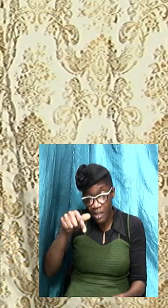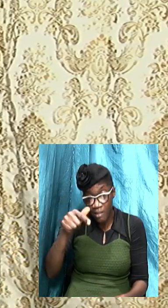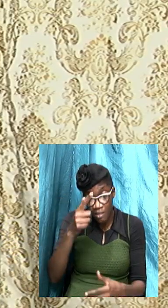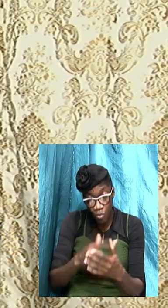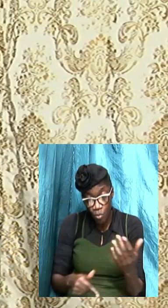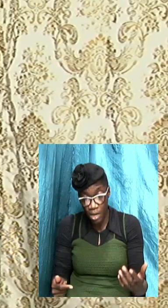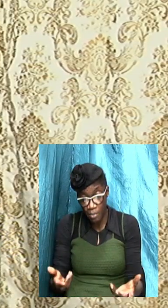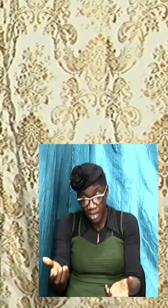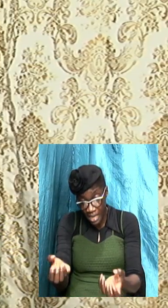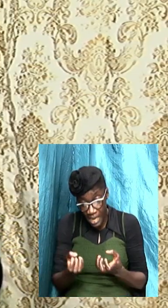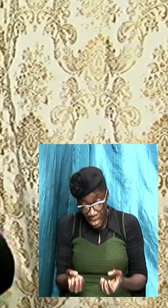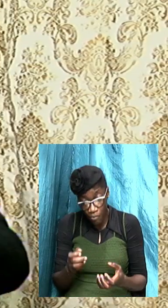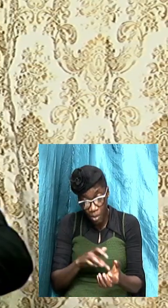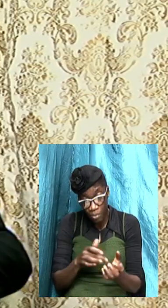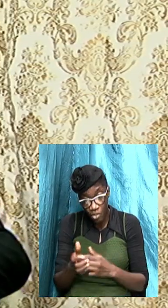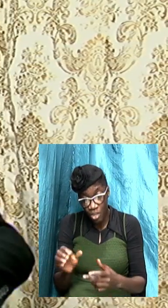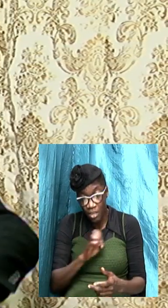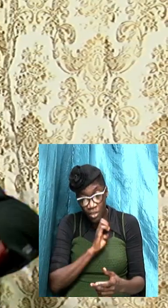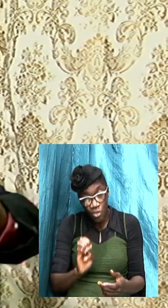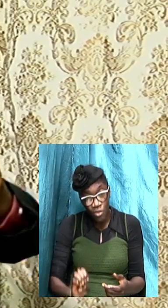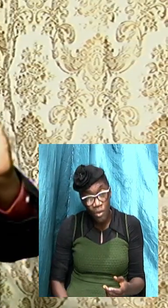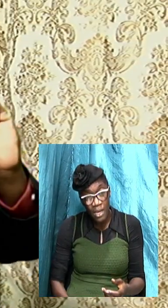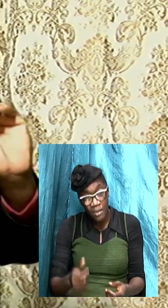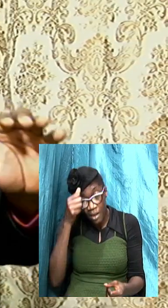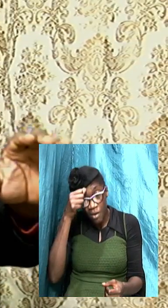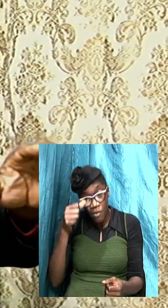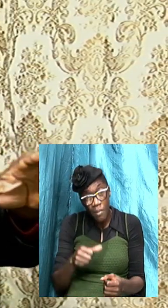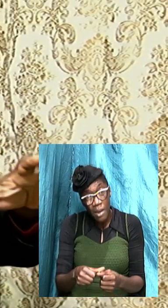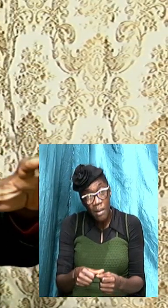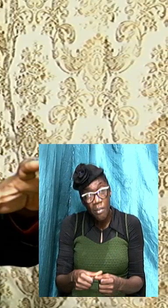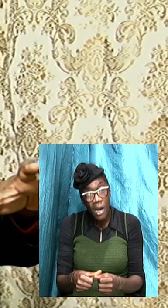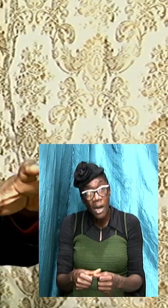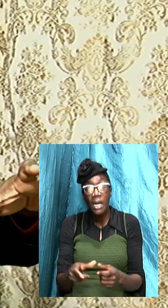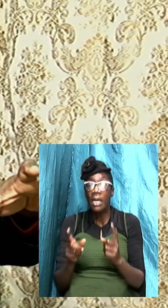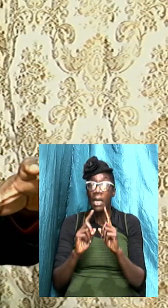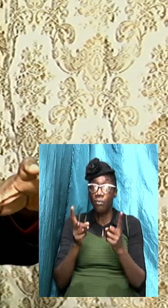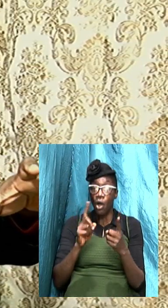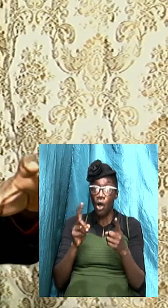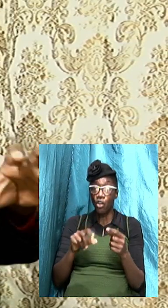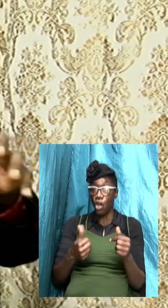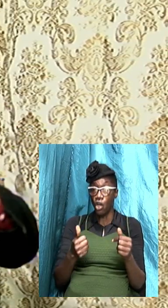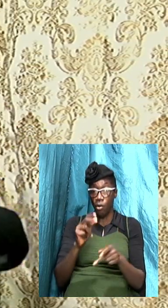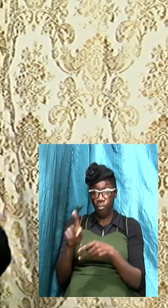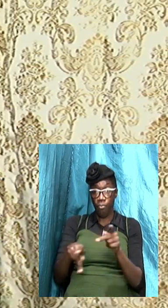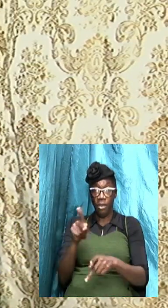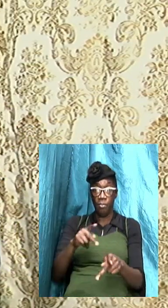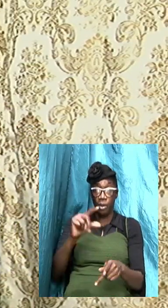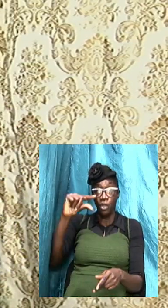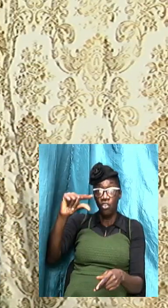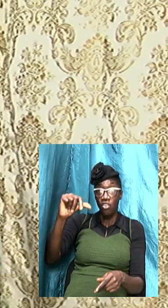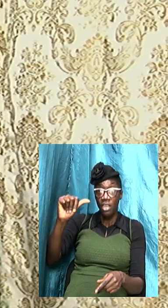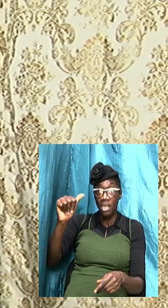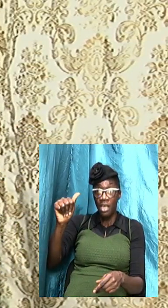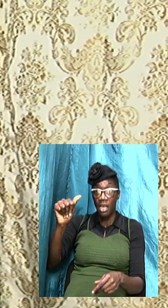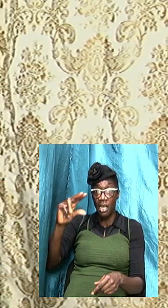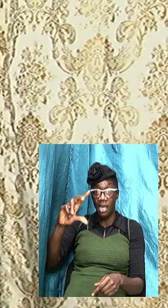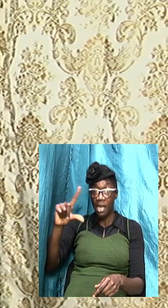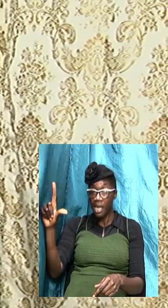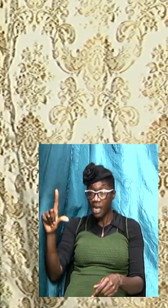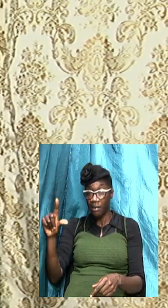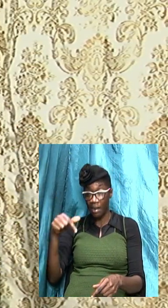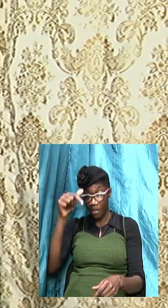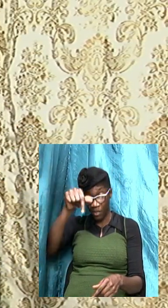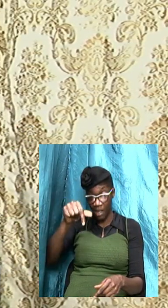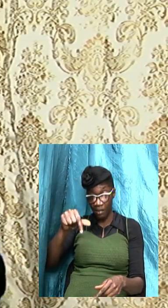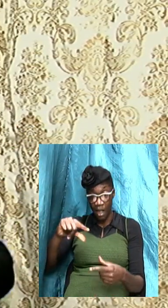I got from Jesus Christ remember now we know we said that he spoke with the Galatians and said look here this gospel that I preach unto